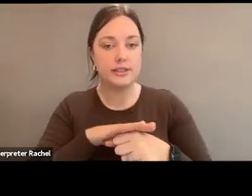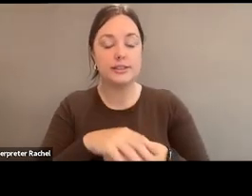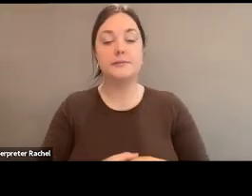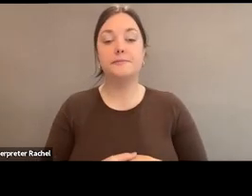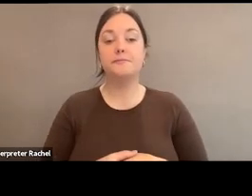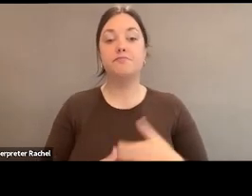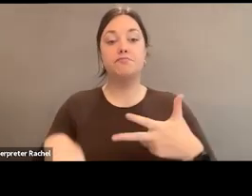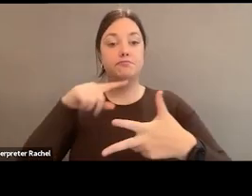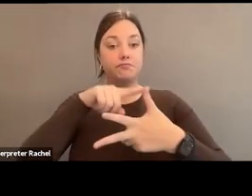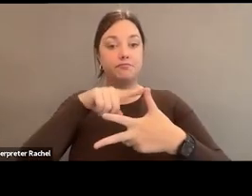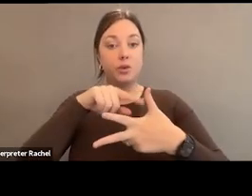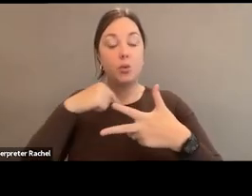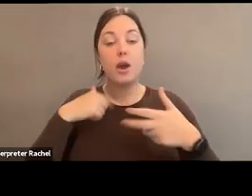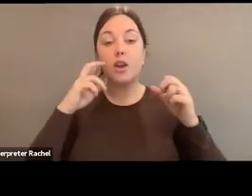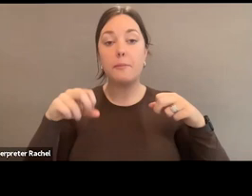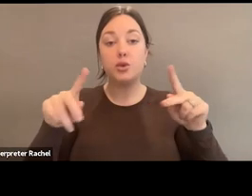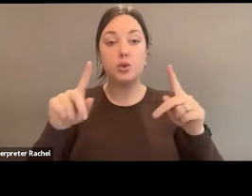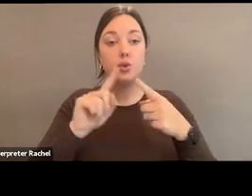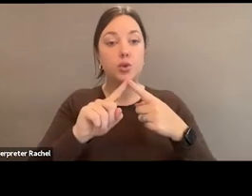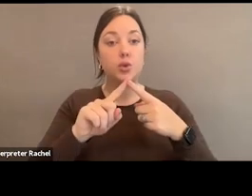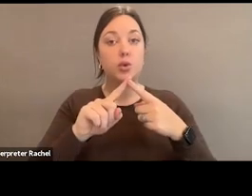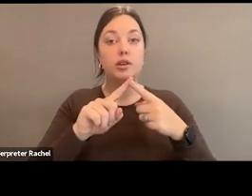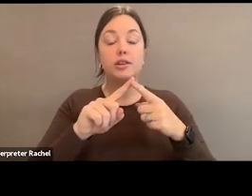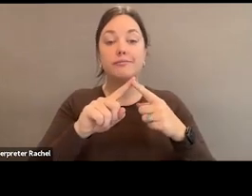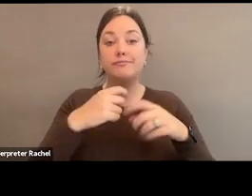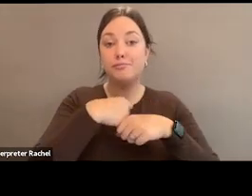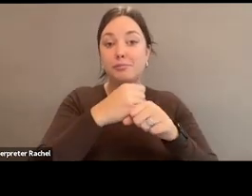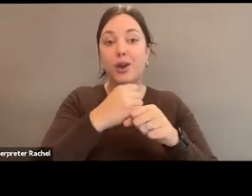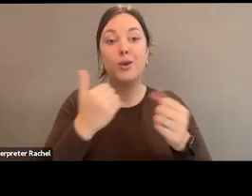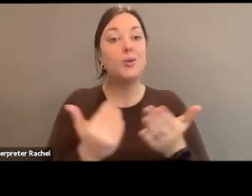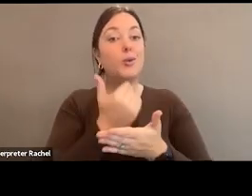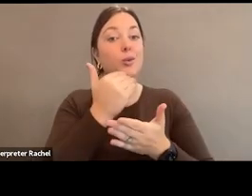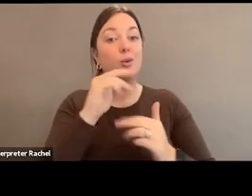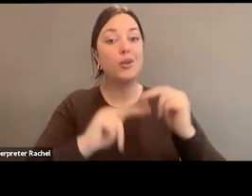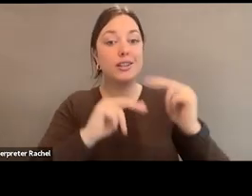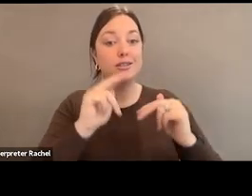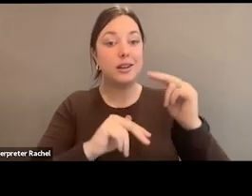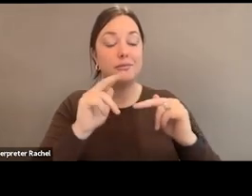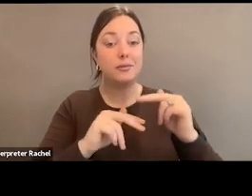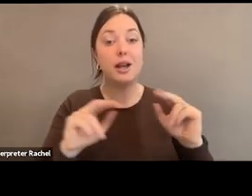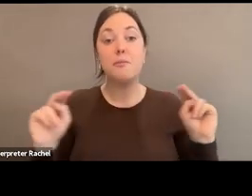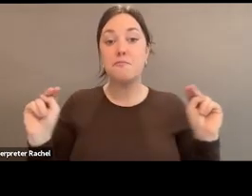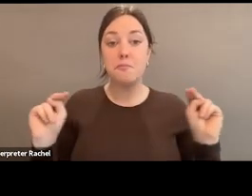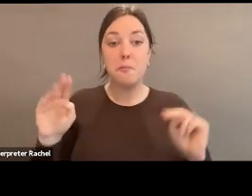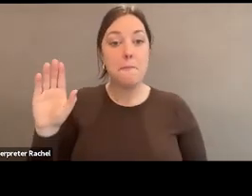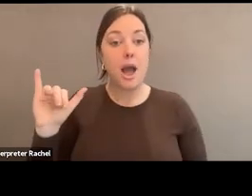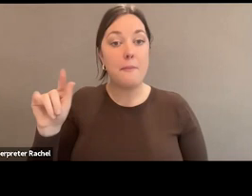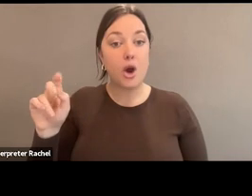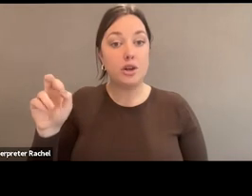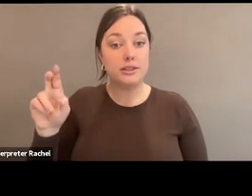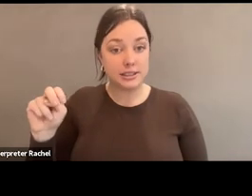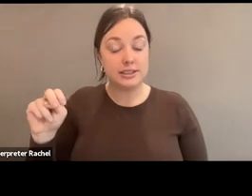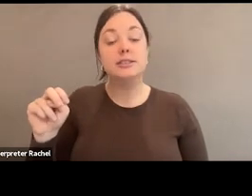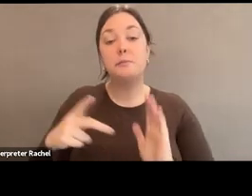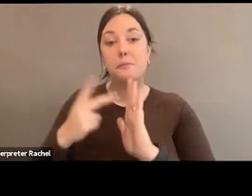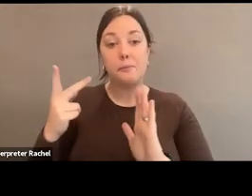forge new relationships with elected officials. Nina highlighted the idea of bipartisan. A lot of the efforts that we were able to achieve during COVID